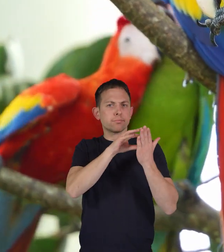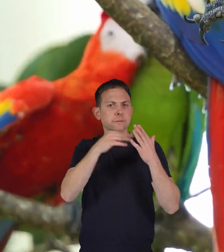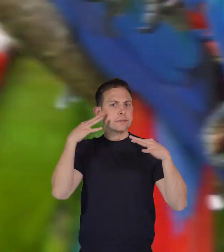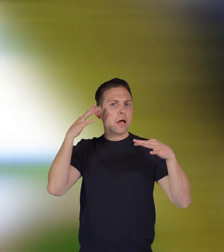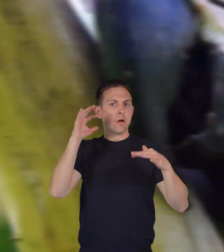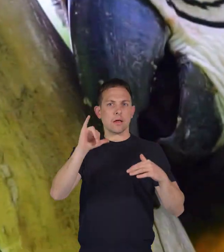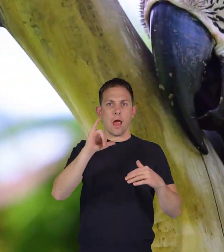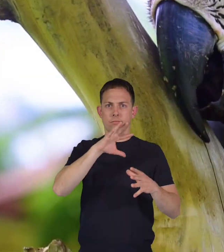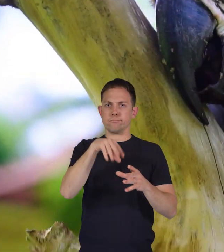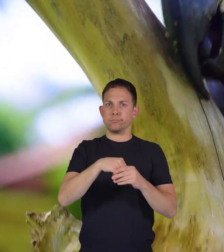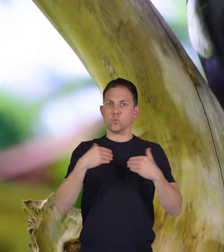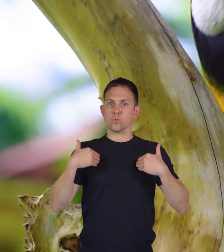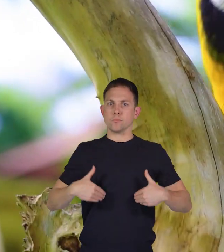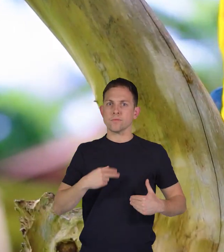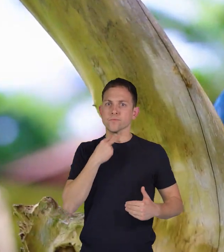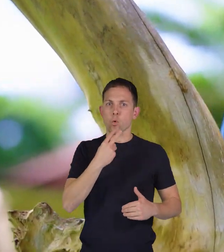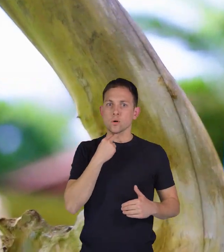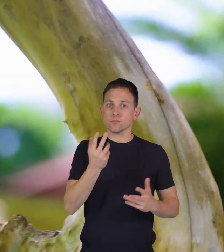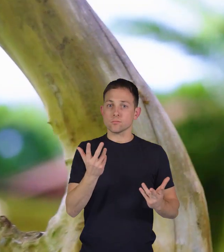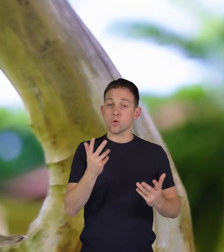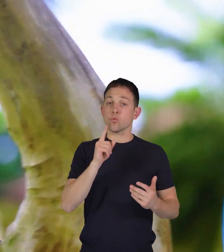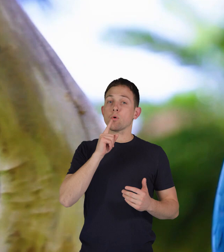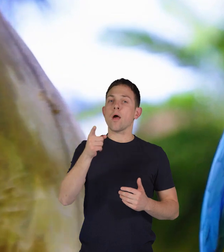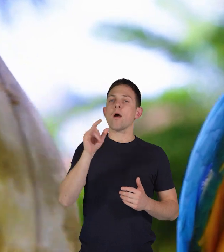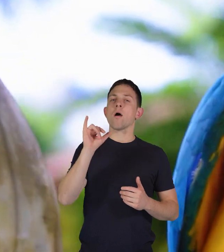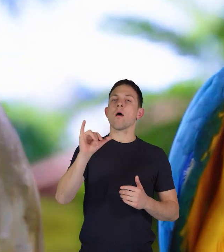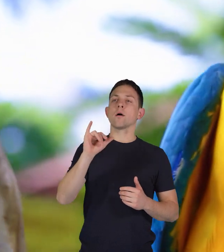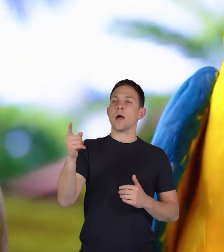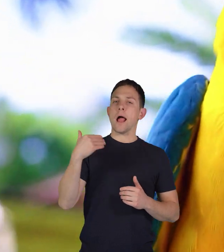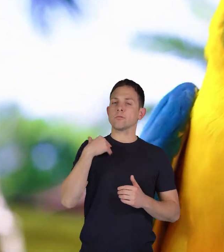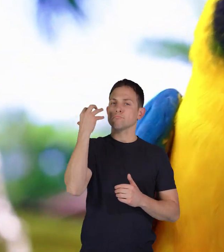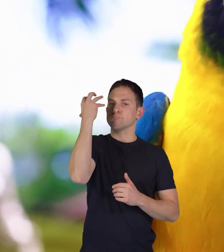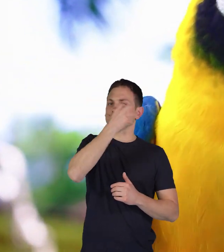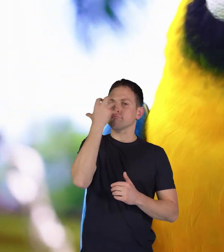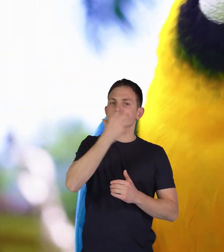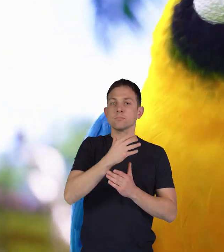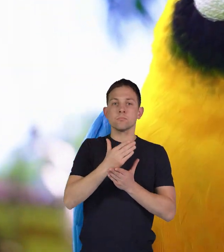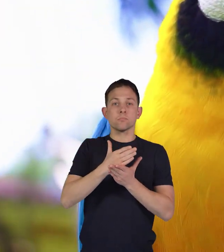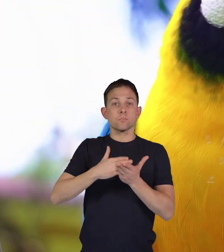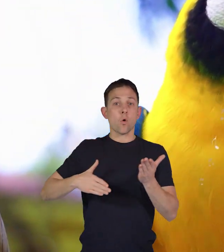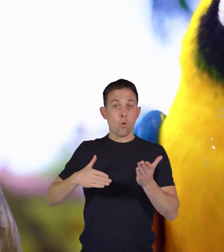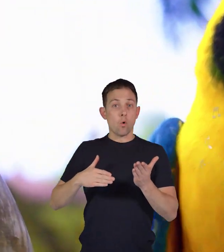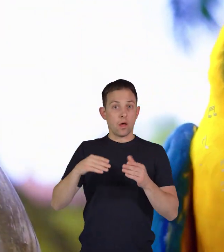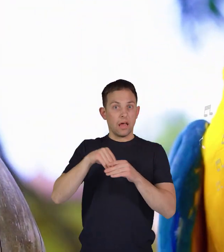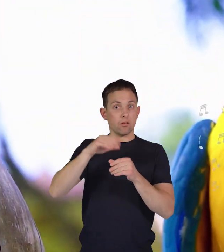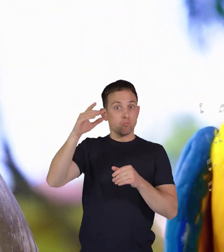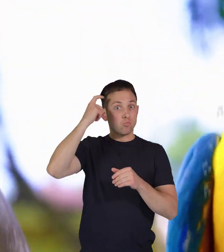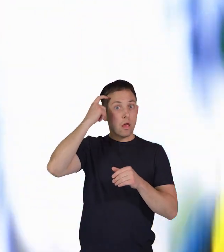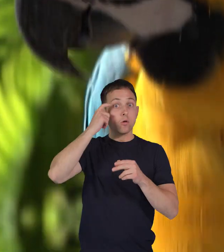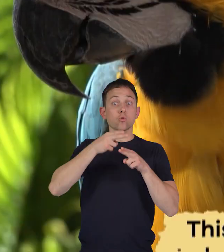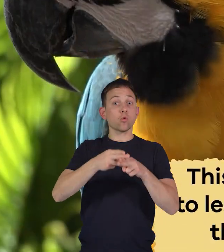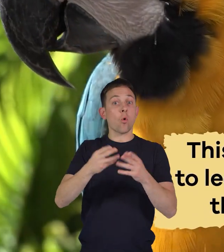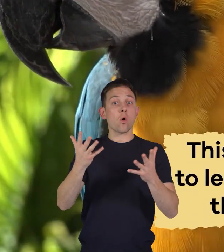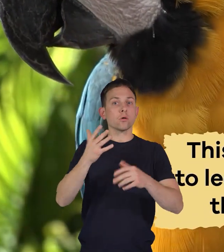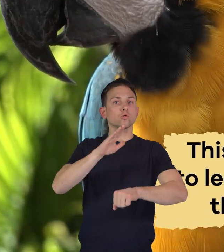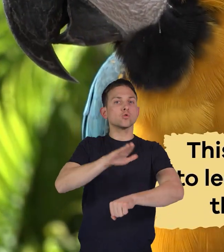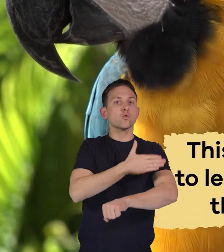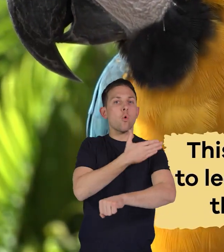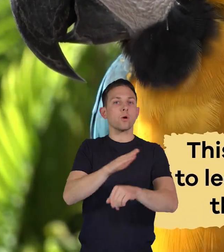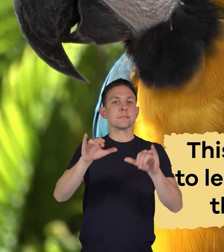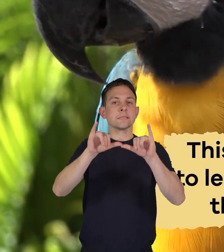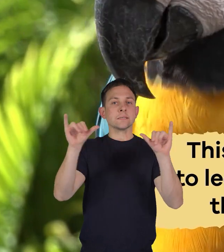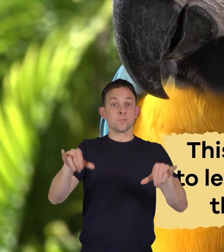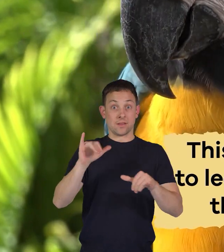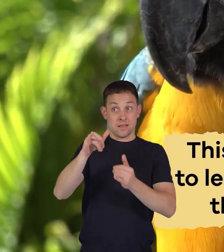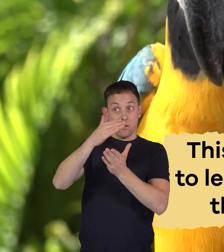voices? Well, it turns out that they have an extraordinary part in their brain, called the song system. This part of their